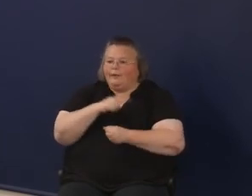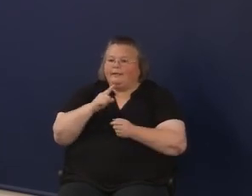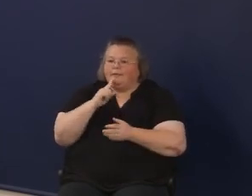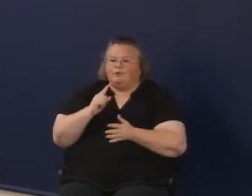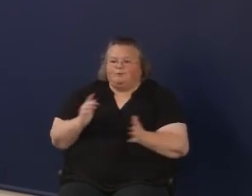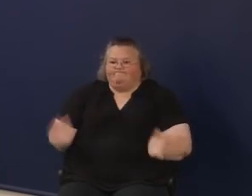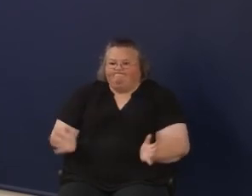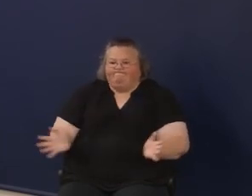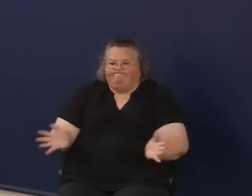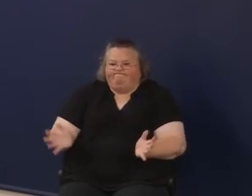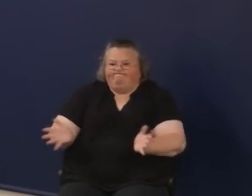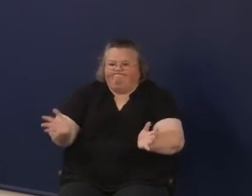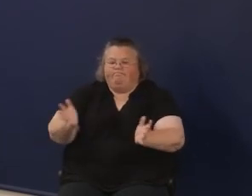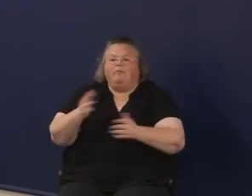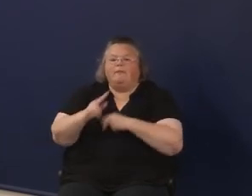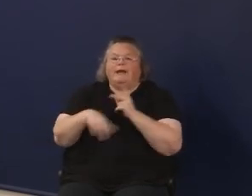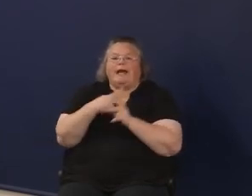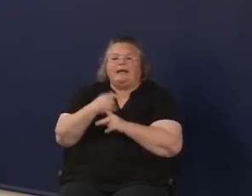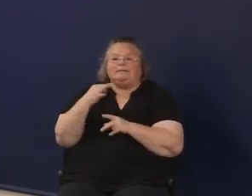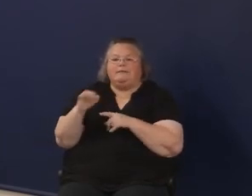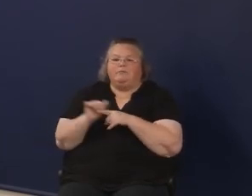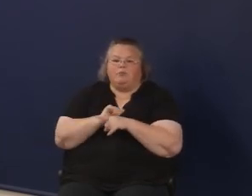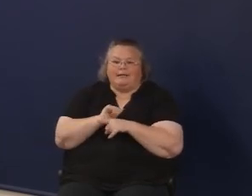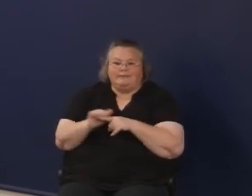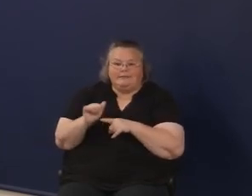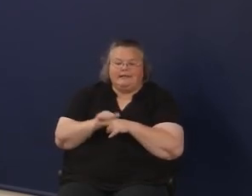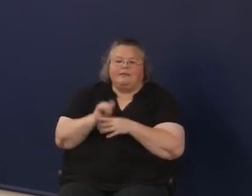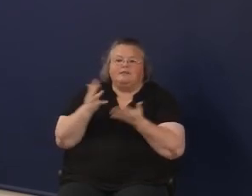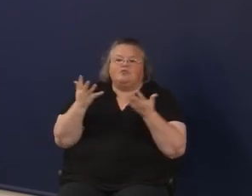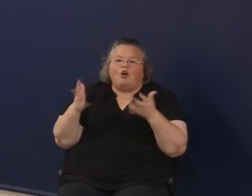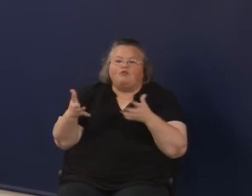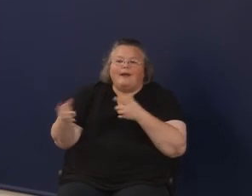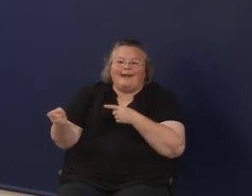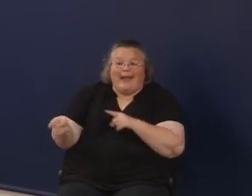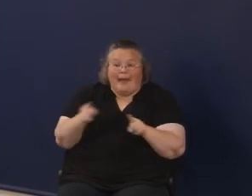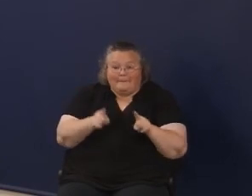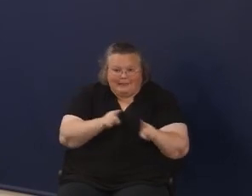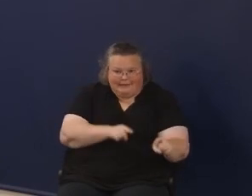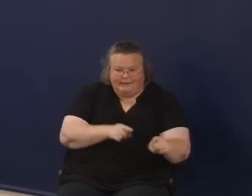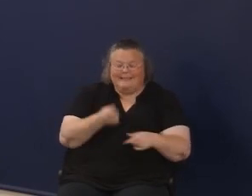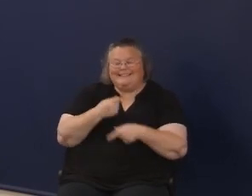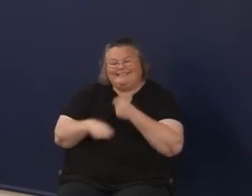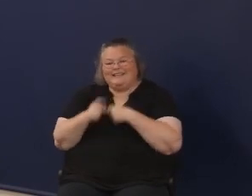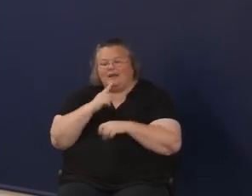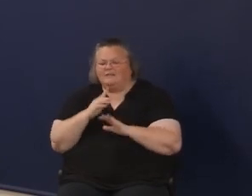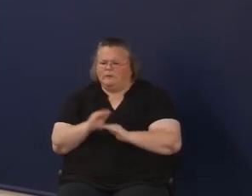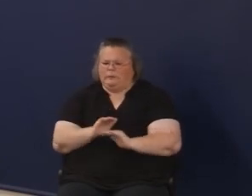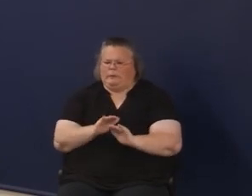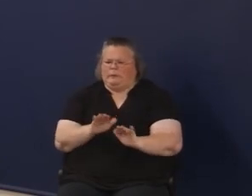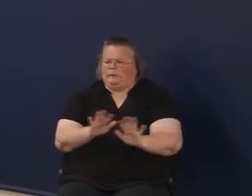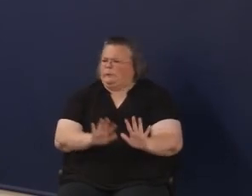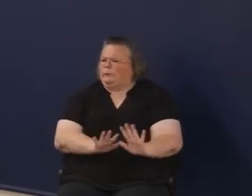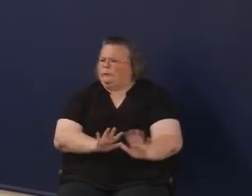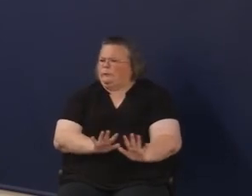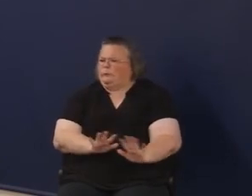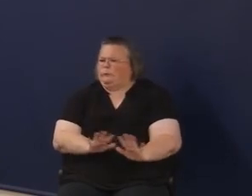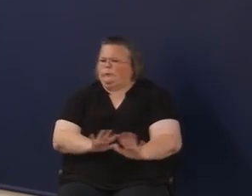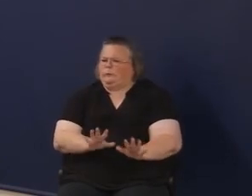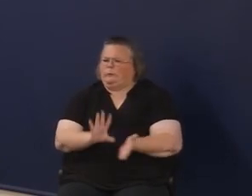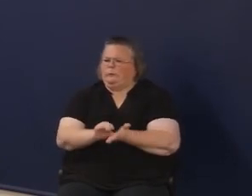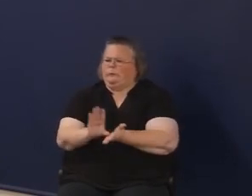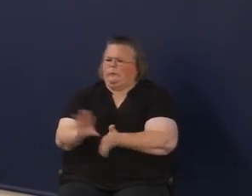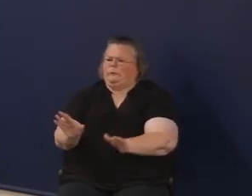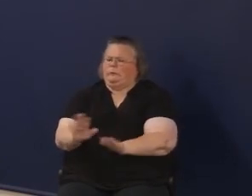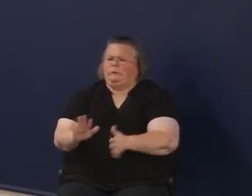the kinds of practices that are already emerging from schools versus entities that squash